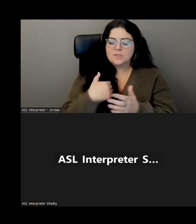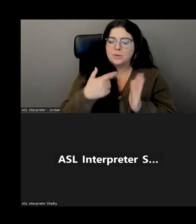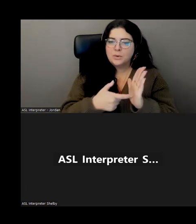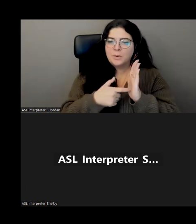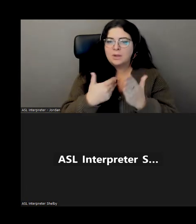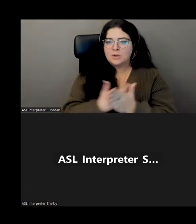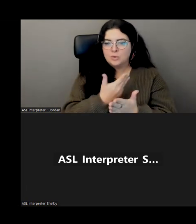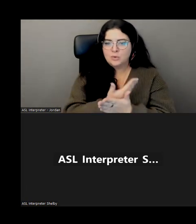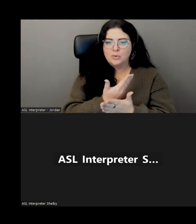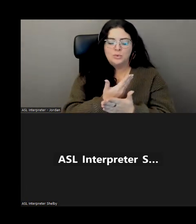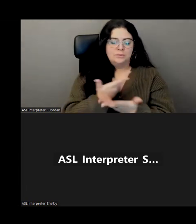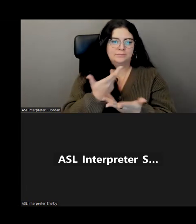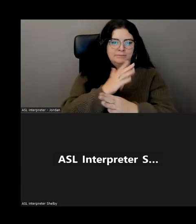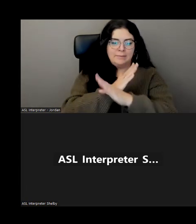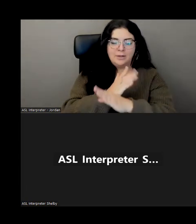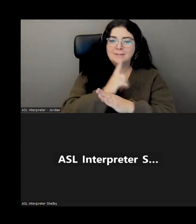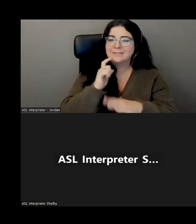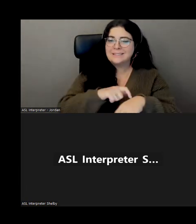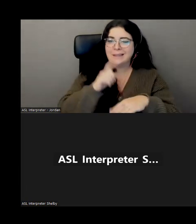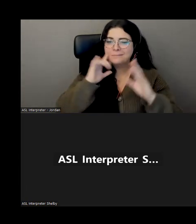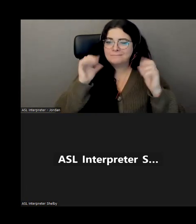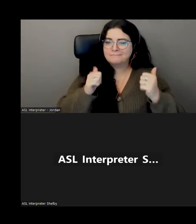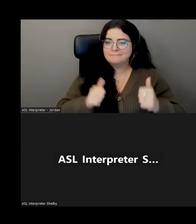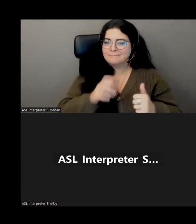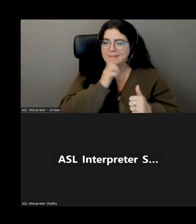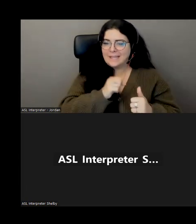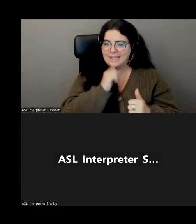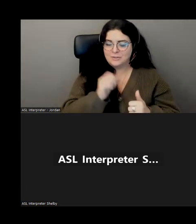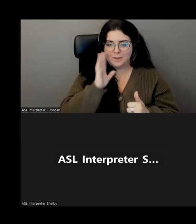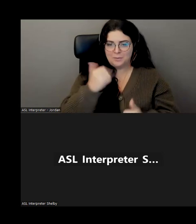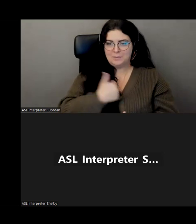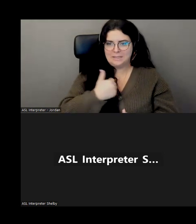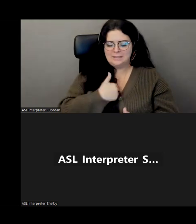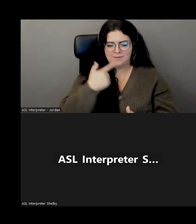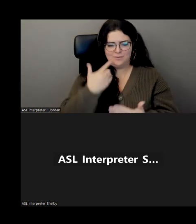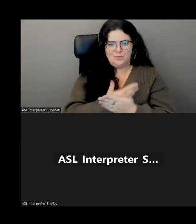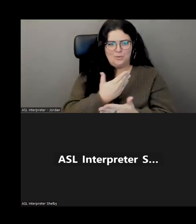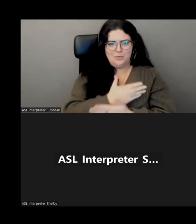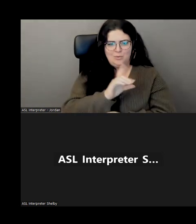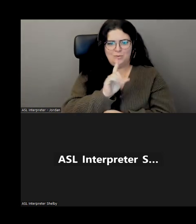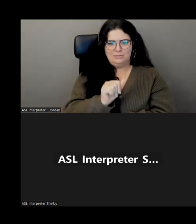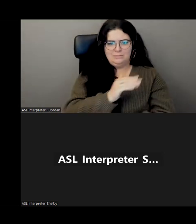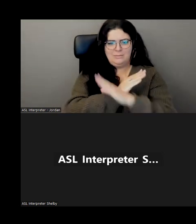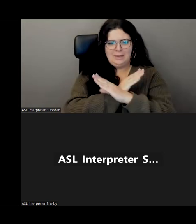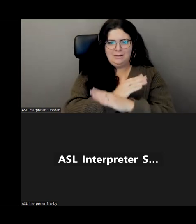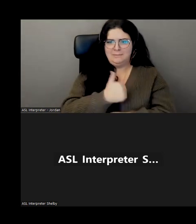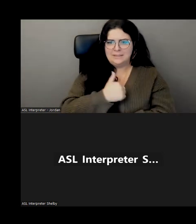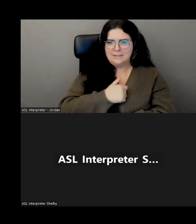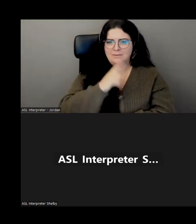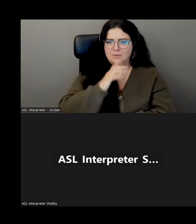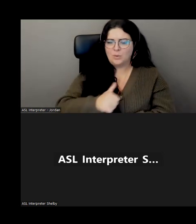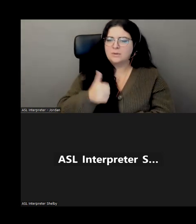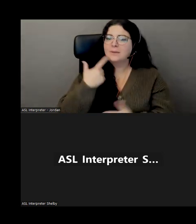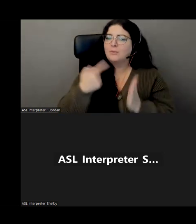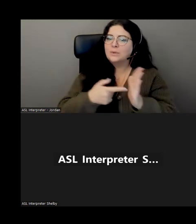barriers. barriers we age. I know I am certainly acquiring new disability barriers as I age, like arthritis.